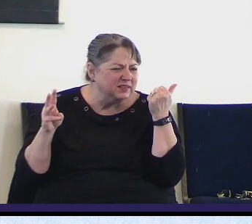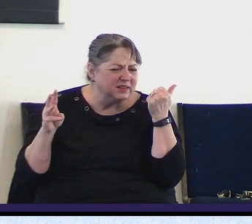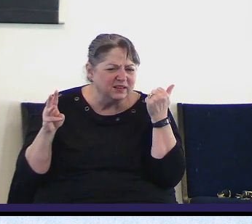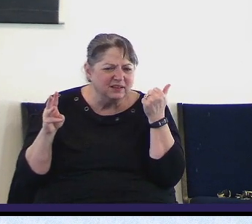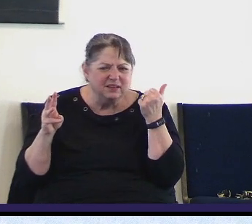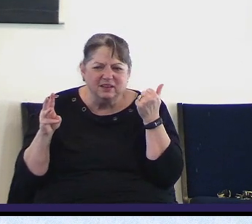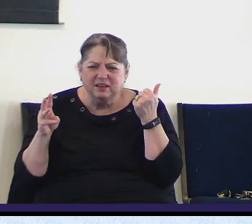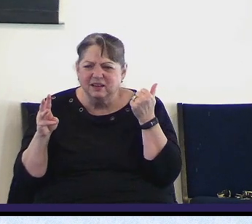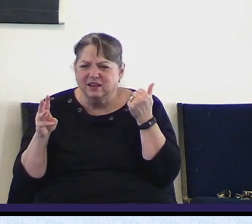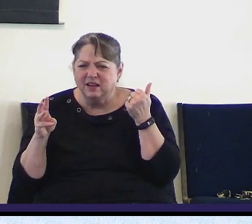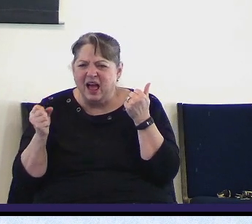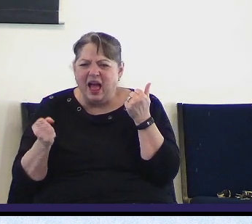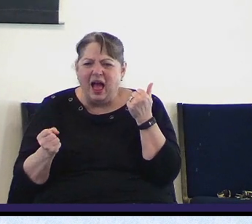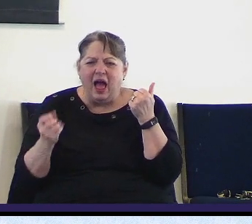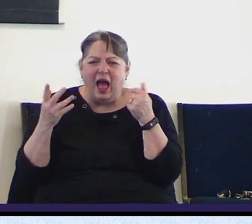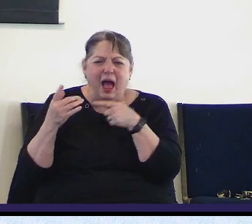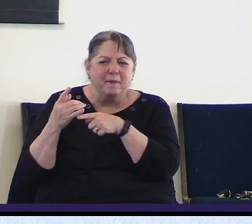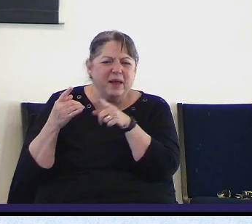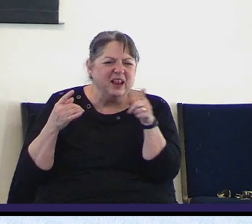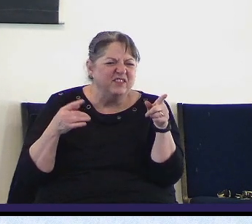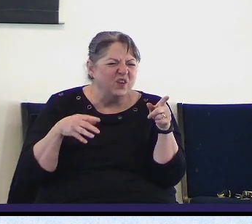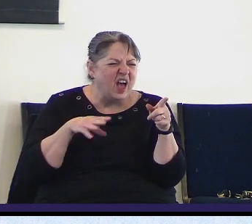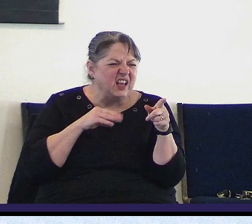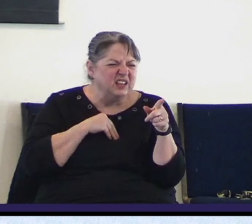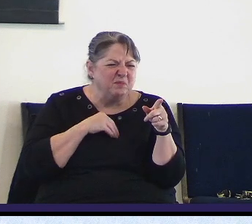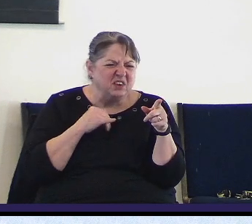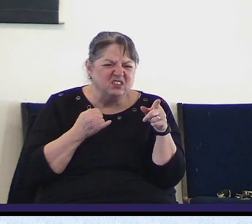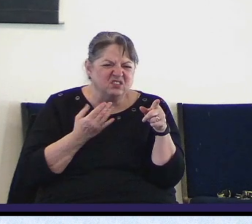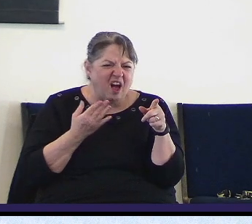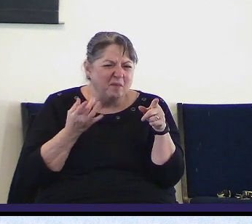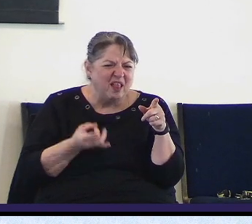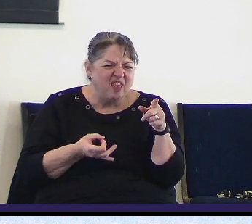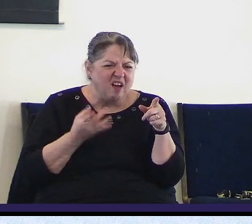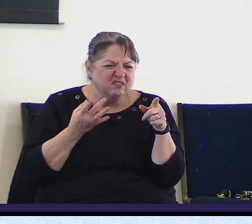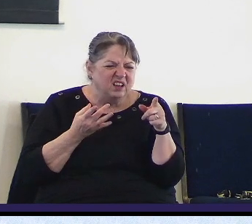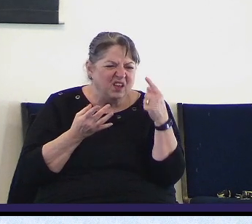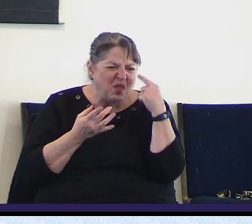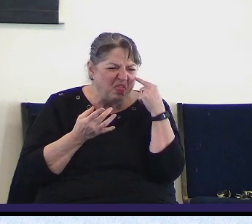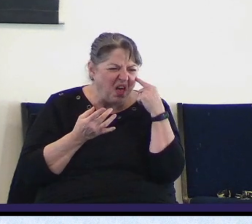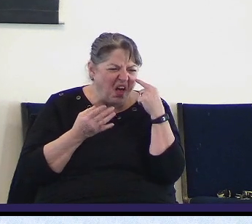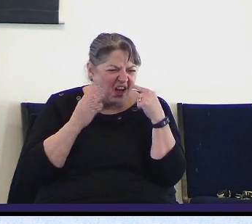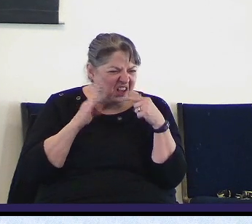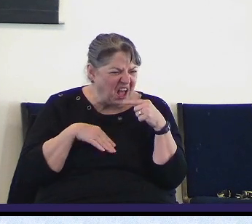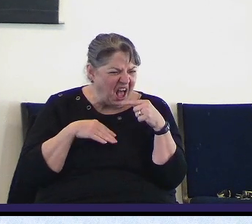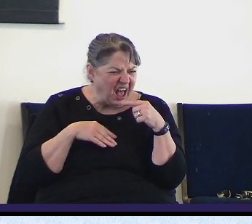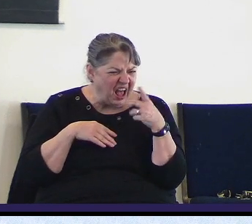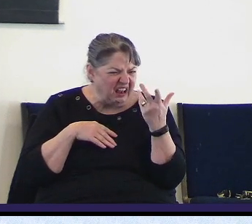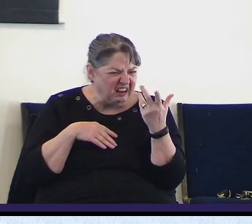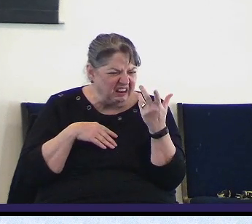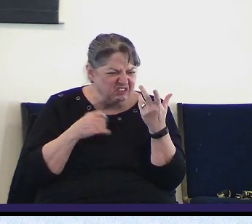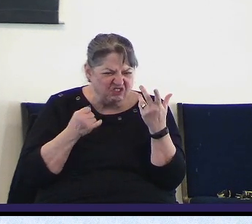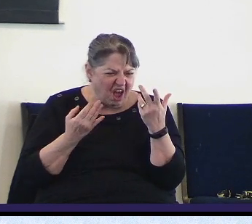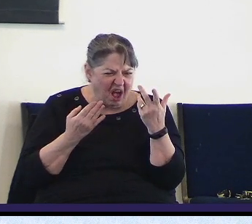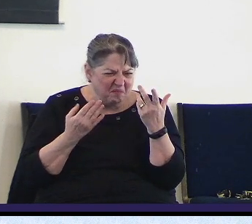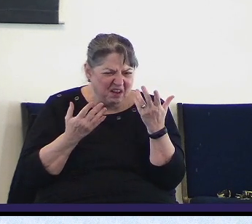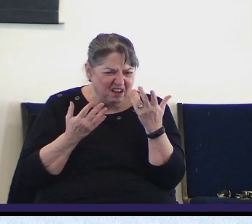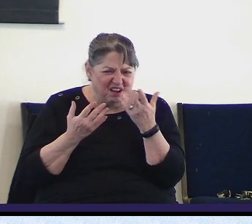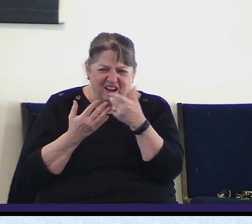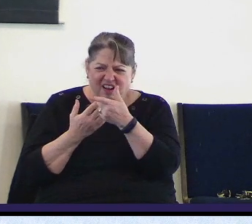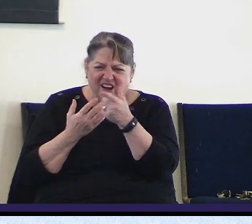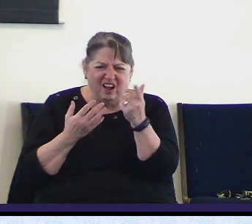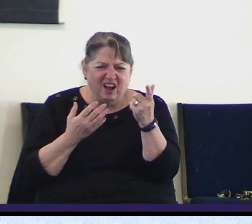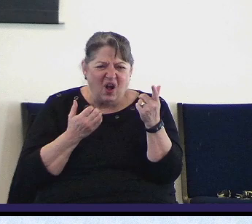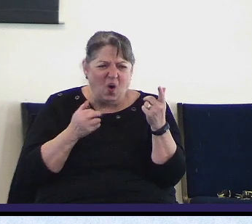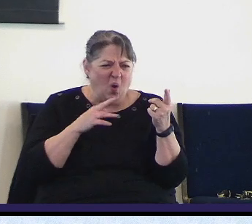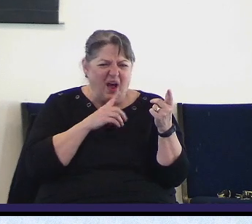many of you took a job one day that turned out to be the worst job you ever wanted and you thought it was God providing or